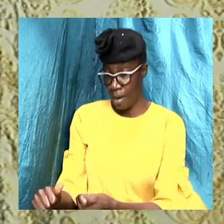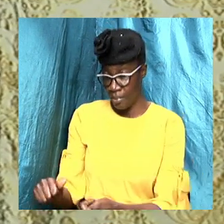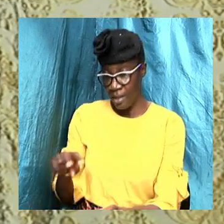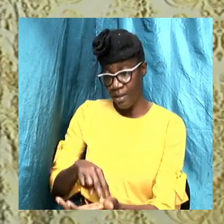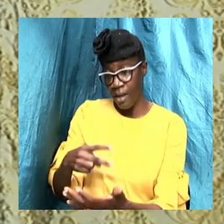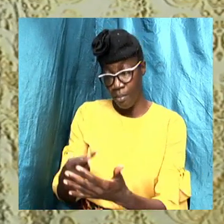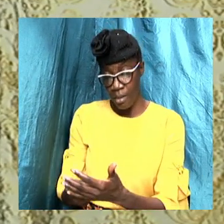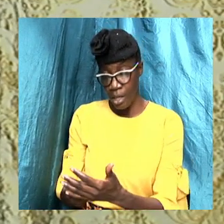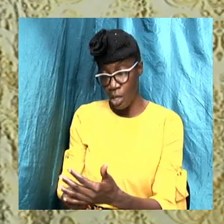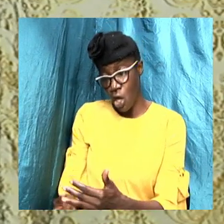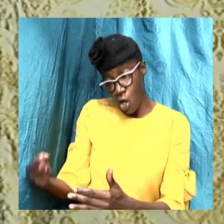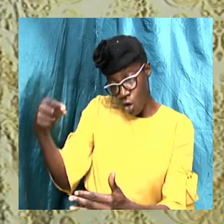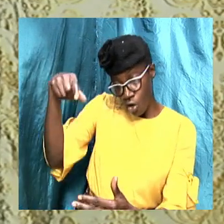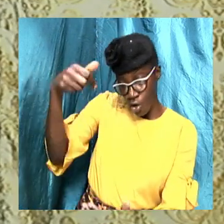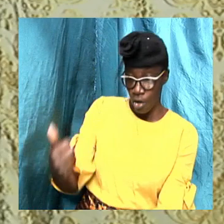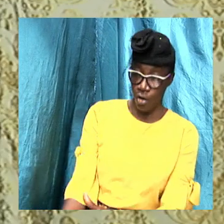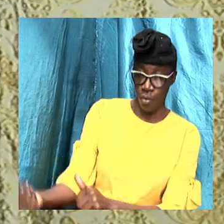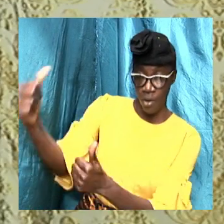to plunge